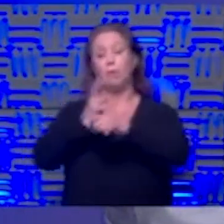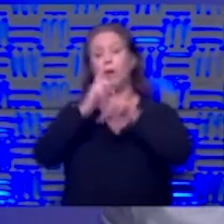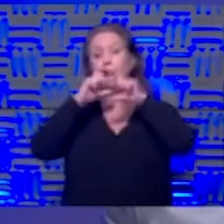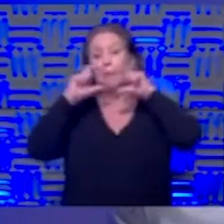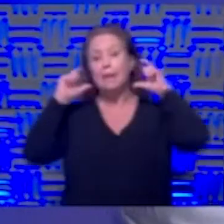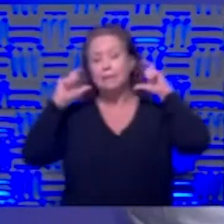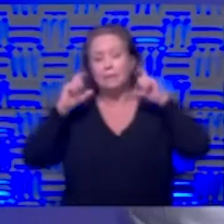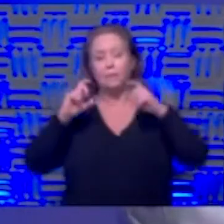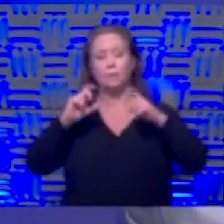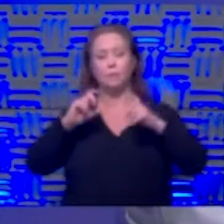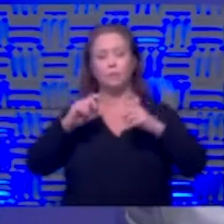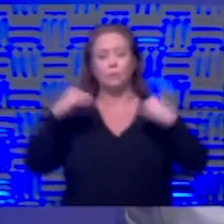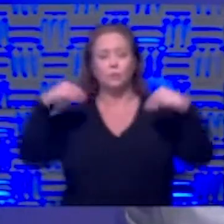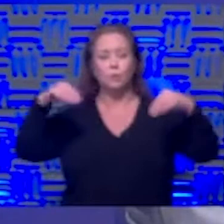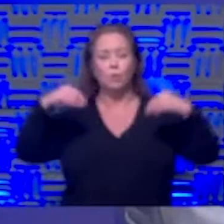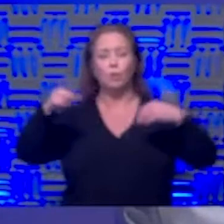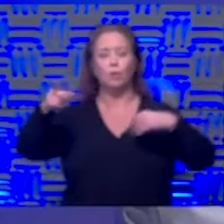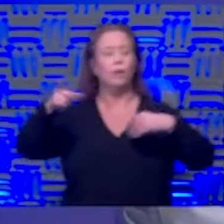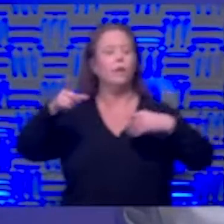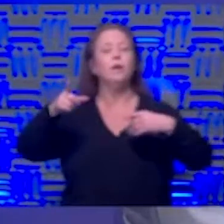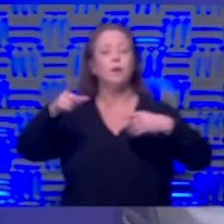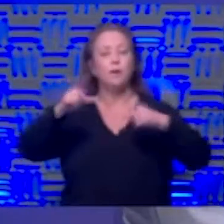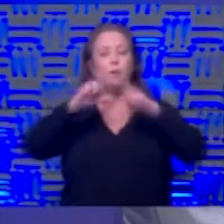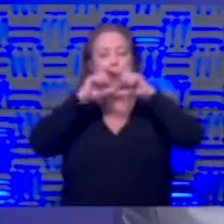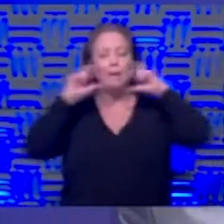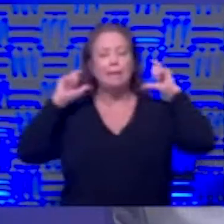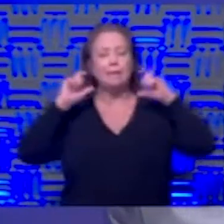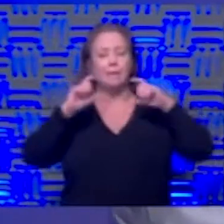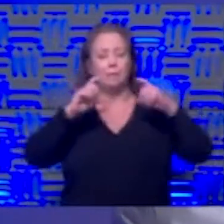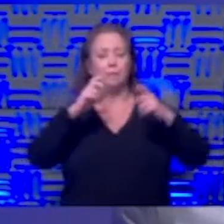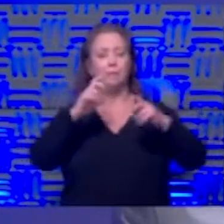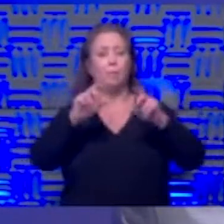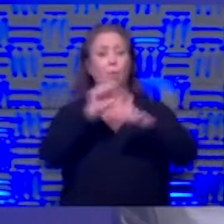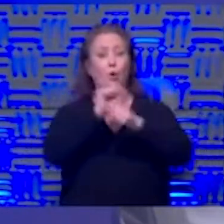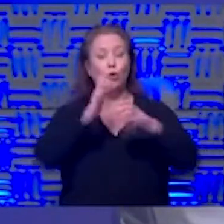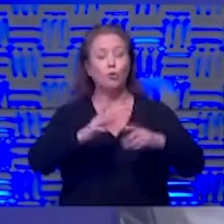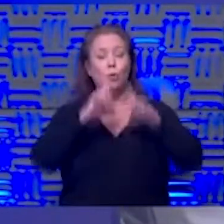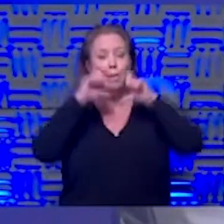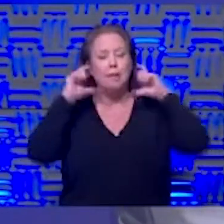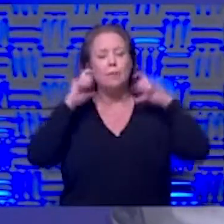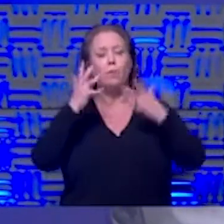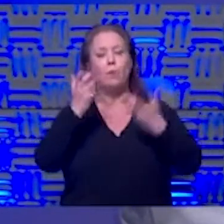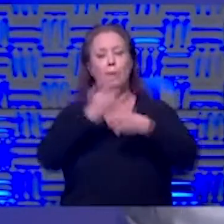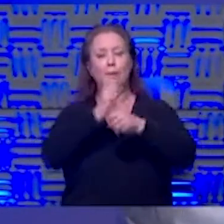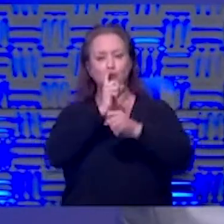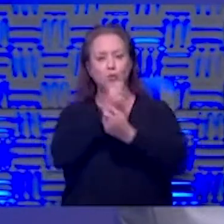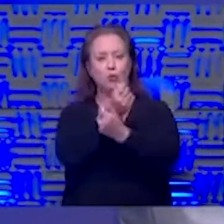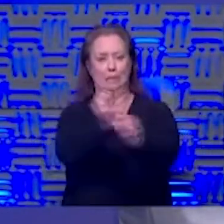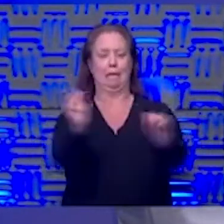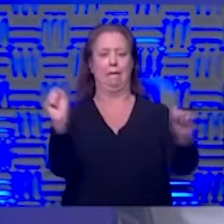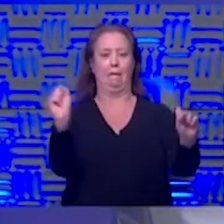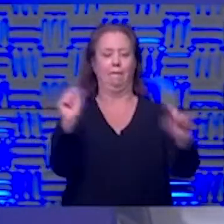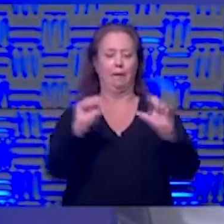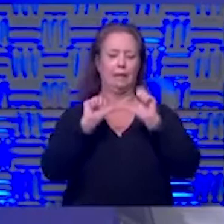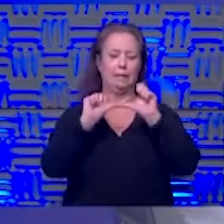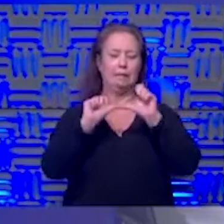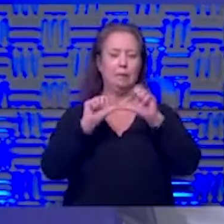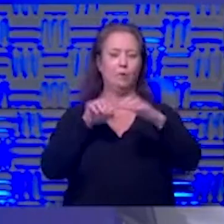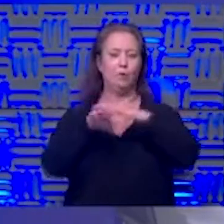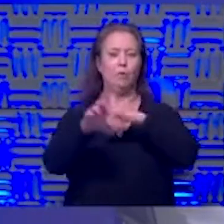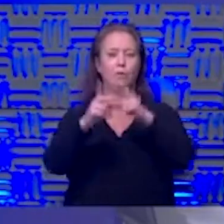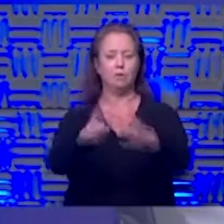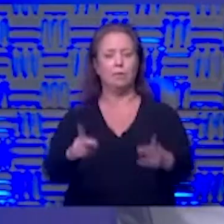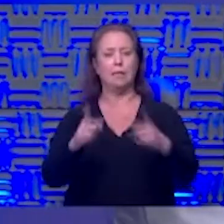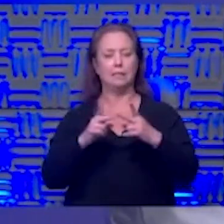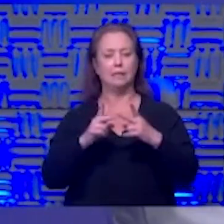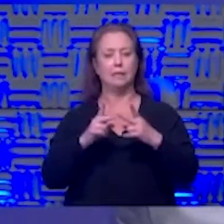masks the workers are going to be wearing masters plenty of hand sanitizer because we really want to keep everybody safe so that we can continue continue to go to those